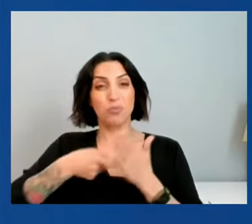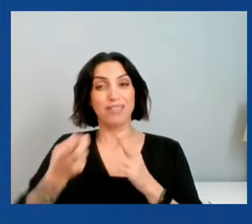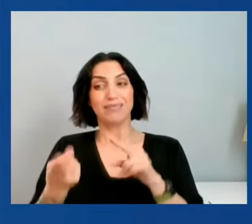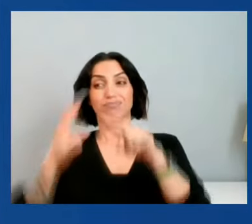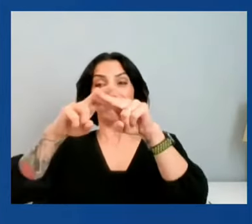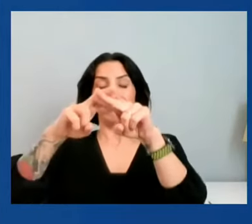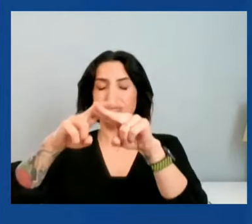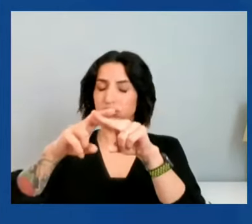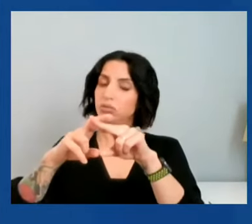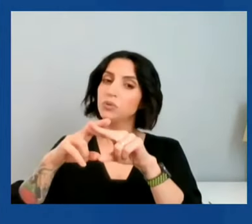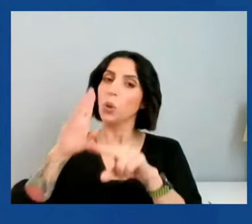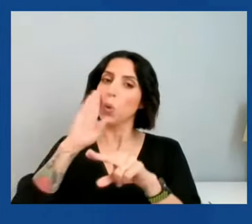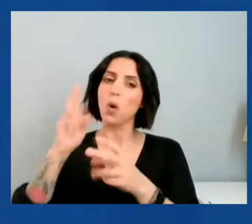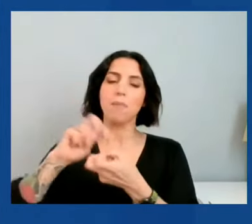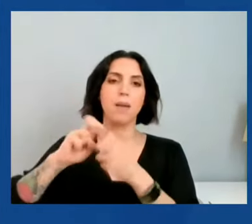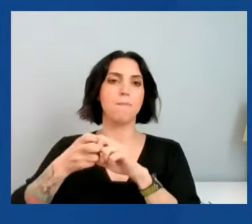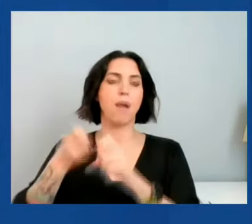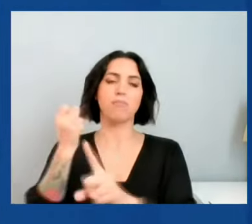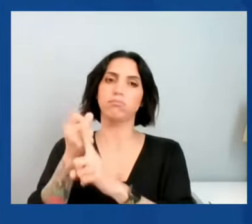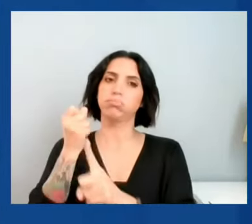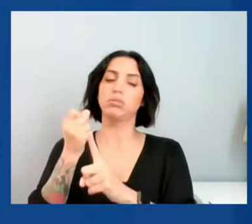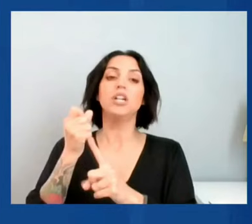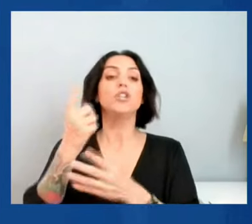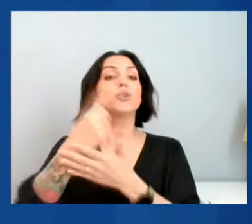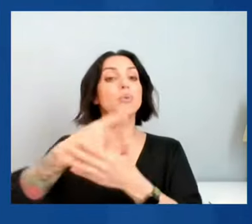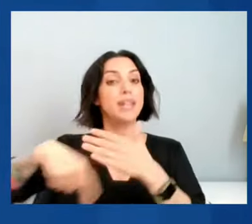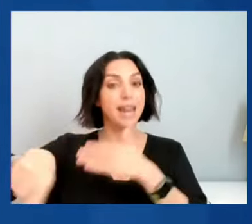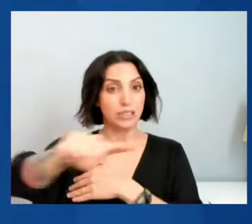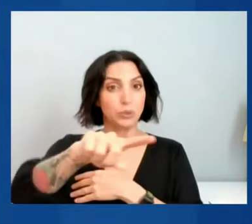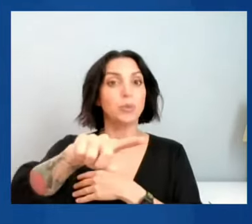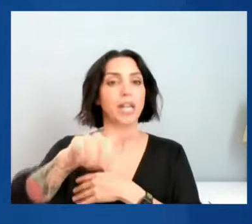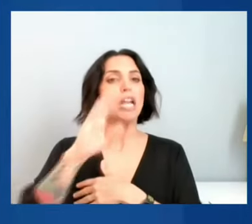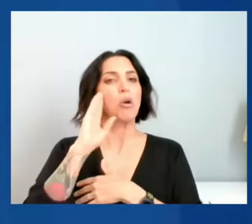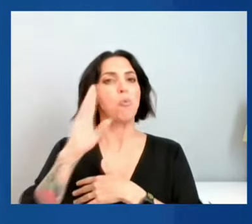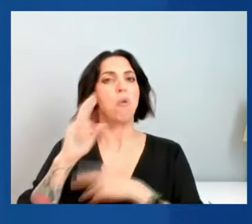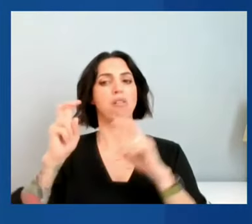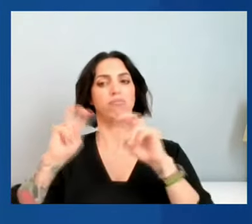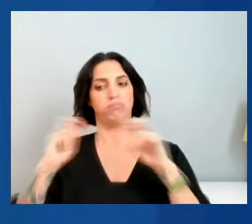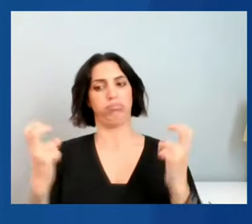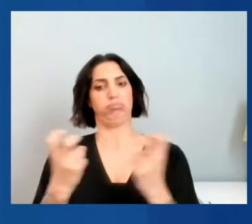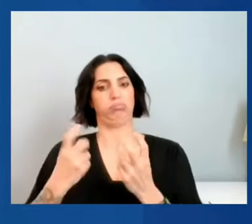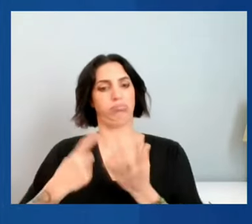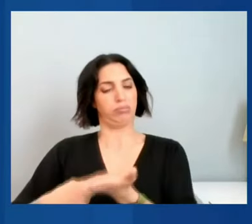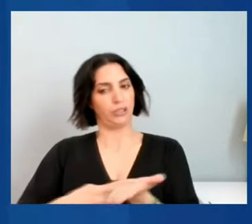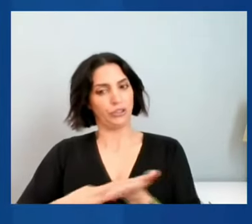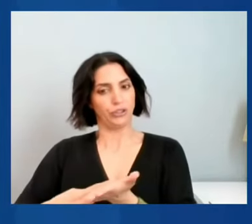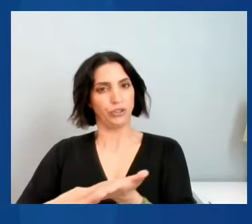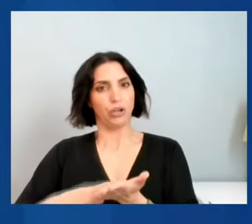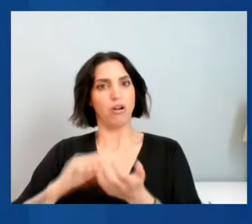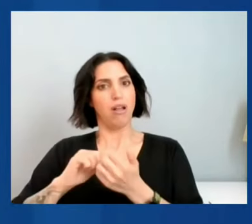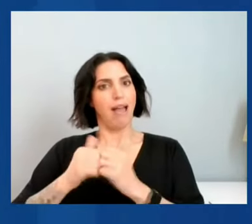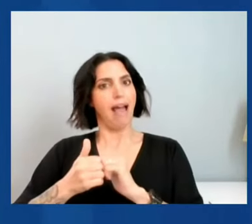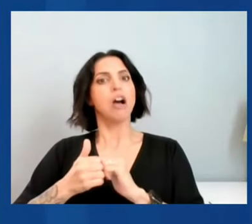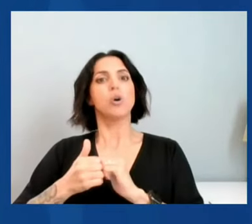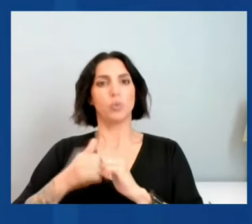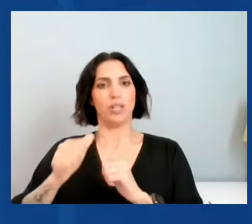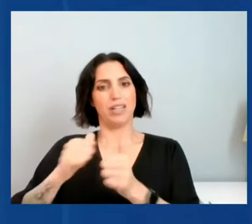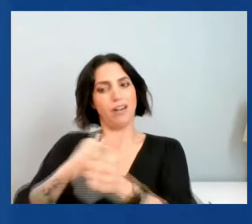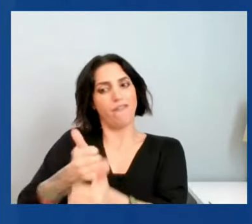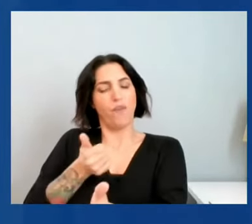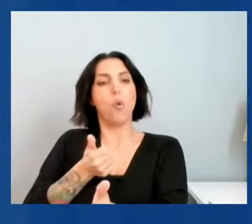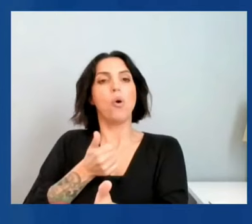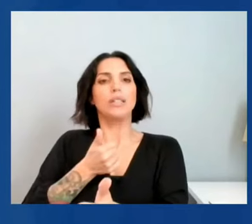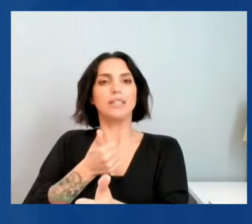next week to try to think about how we can stave off starvation around the world.